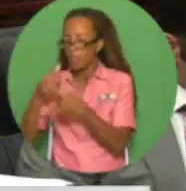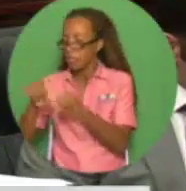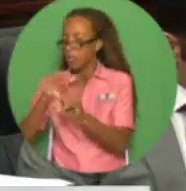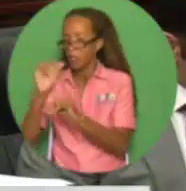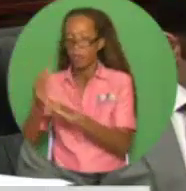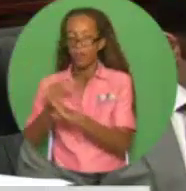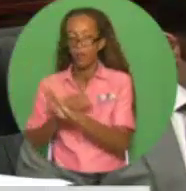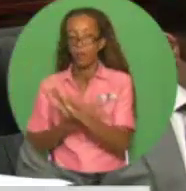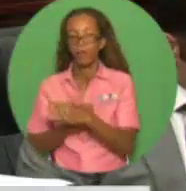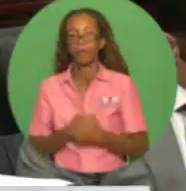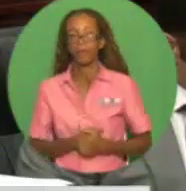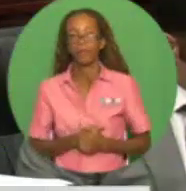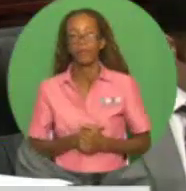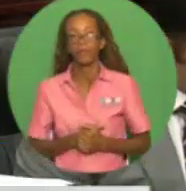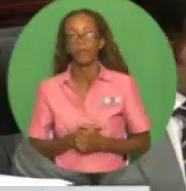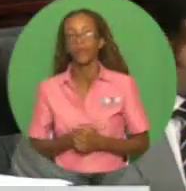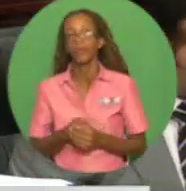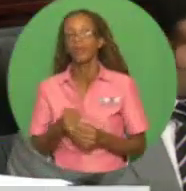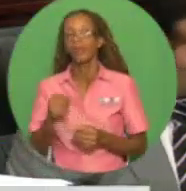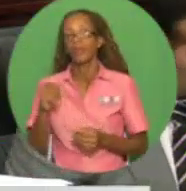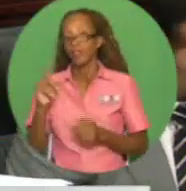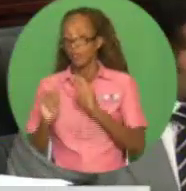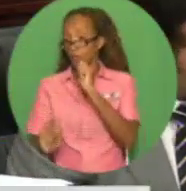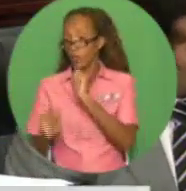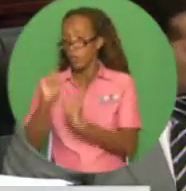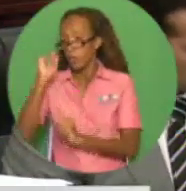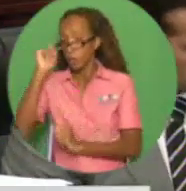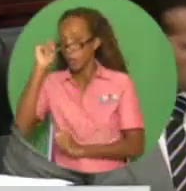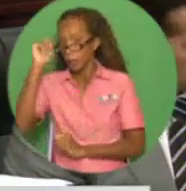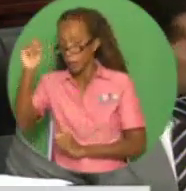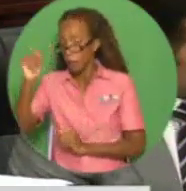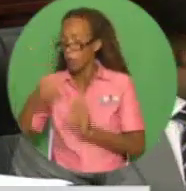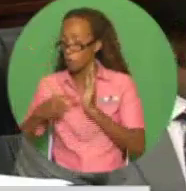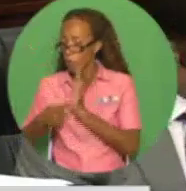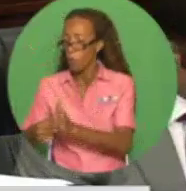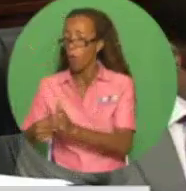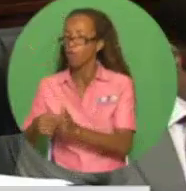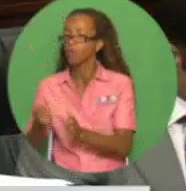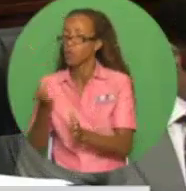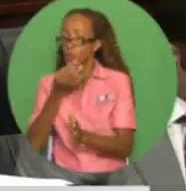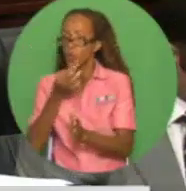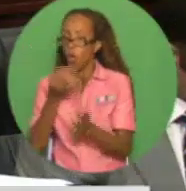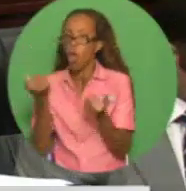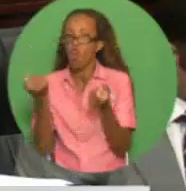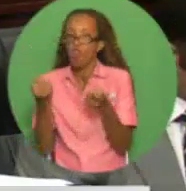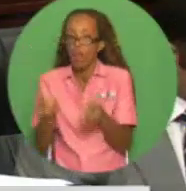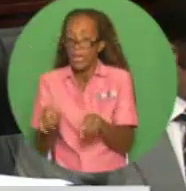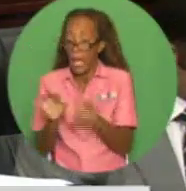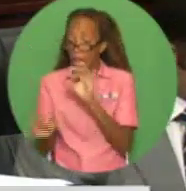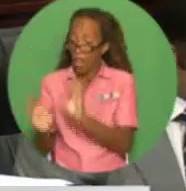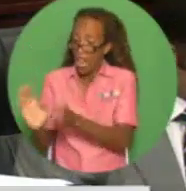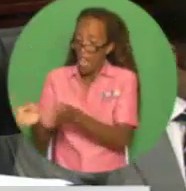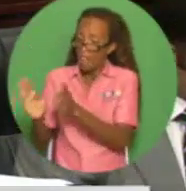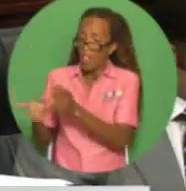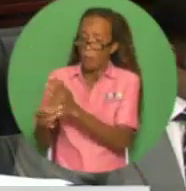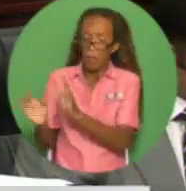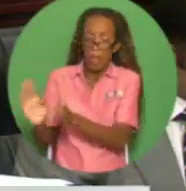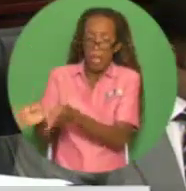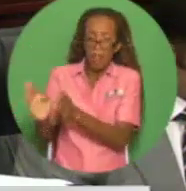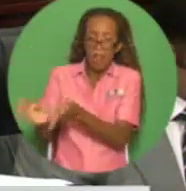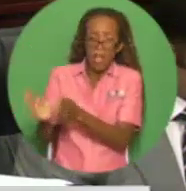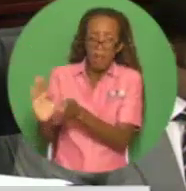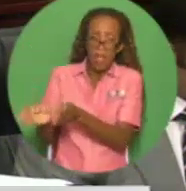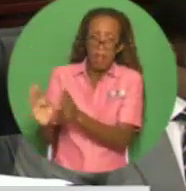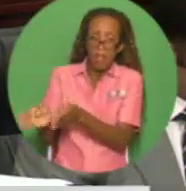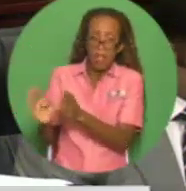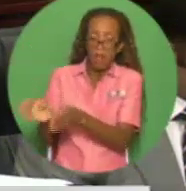The latest financials for the company are illustrative of a looming crisis which, if left unresolved, would have a